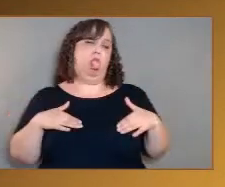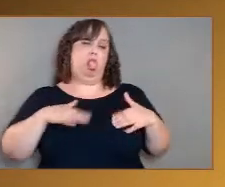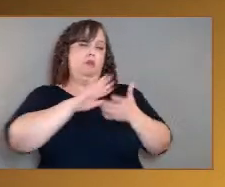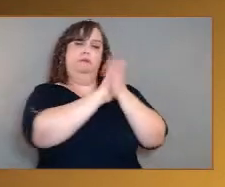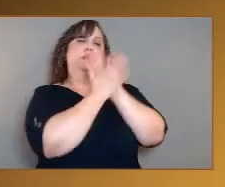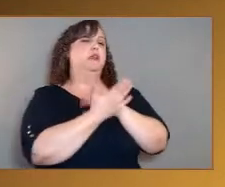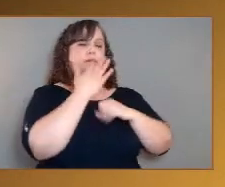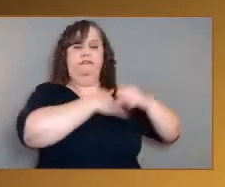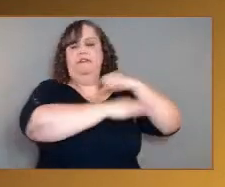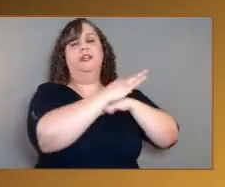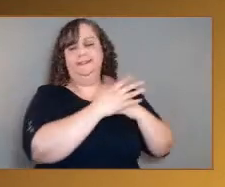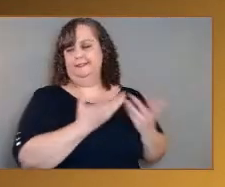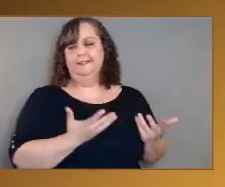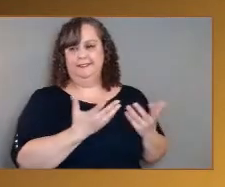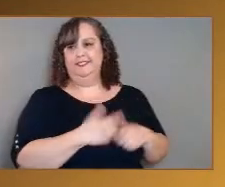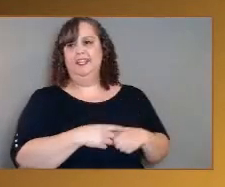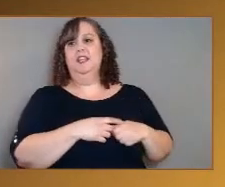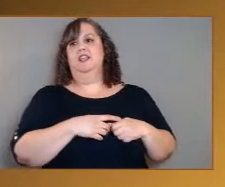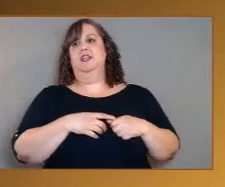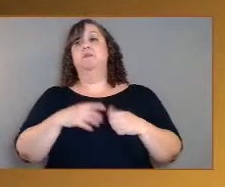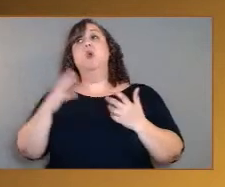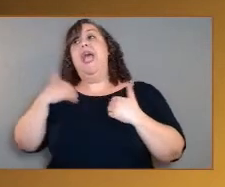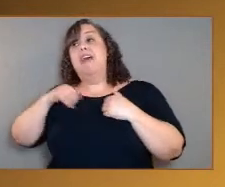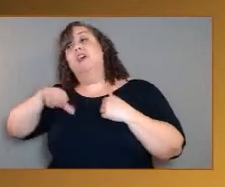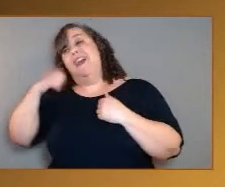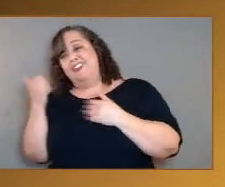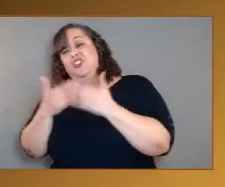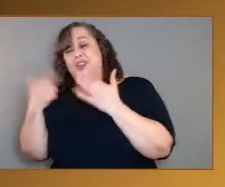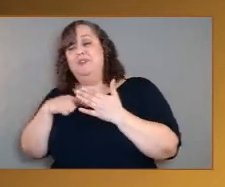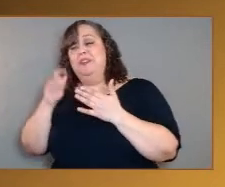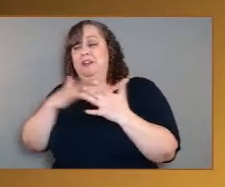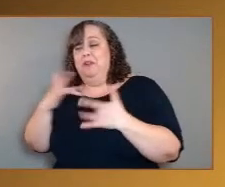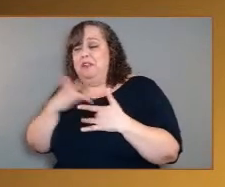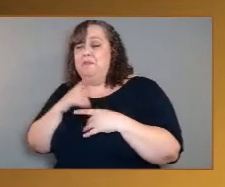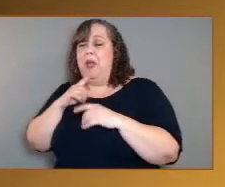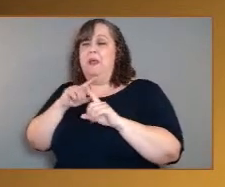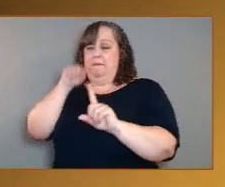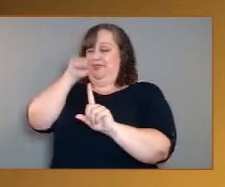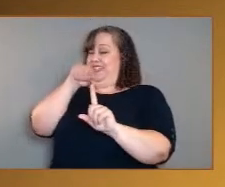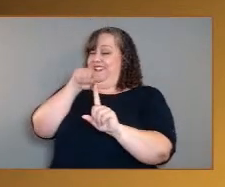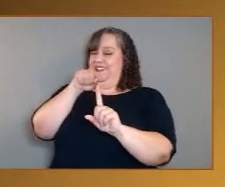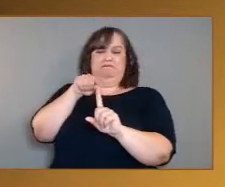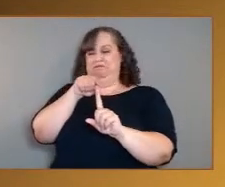We have other things to worry about, but we won't get all the way into being a planet like Venus.